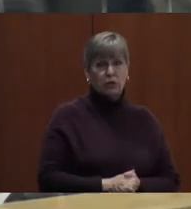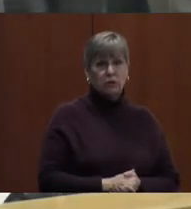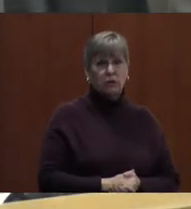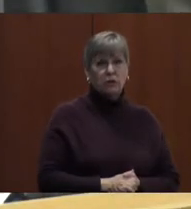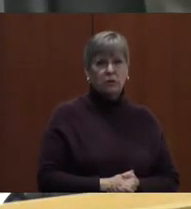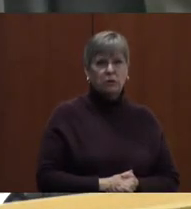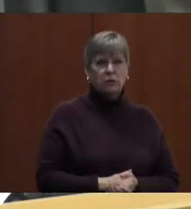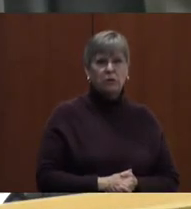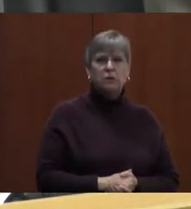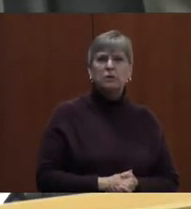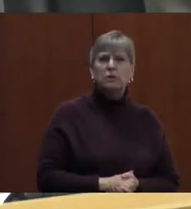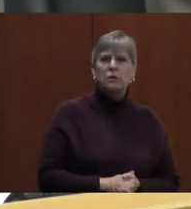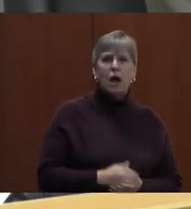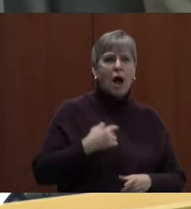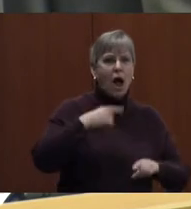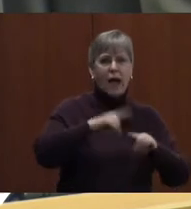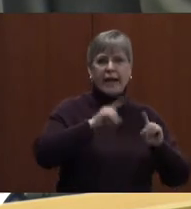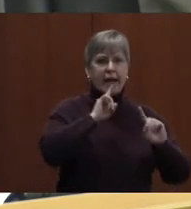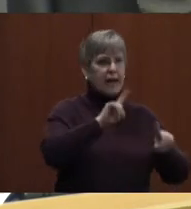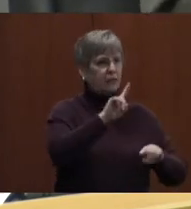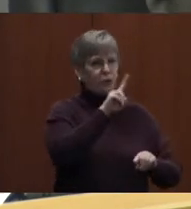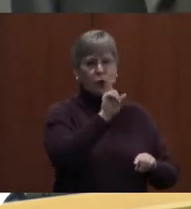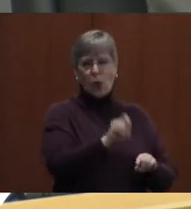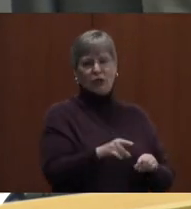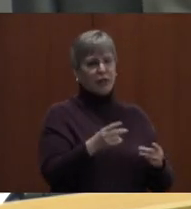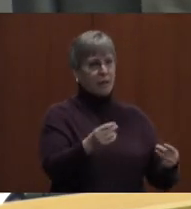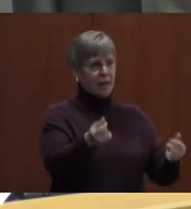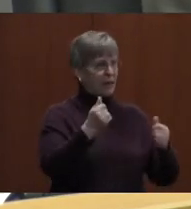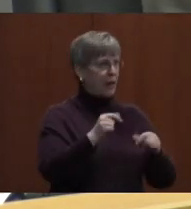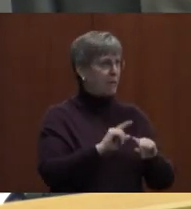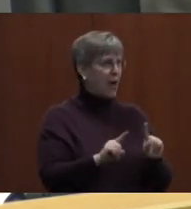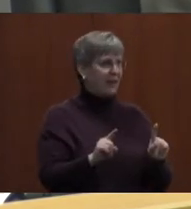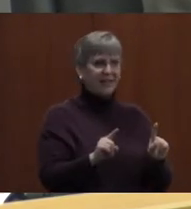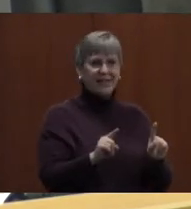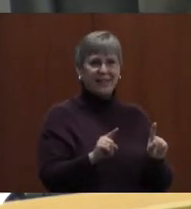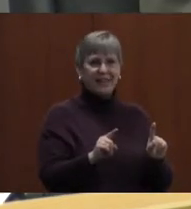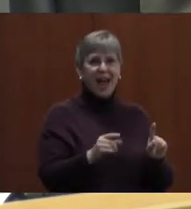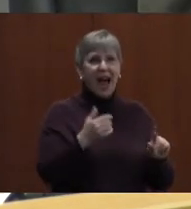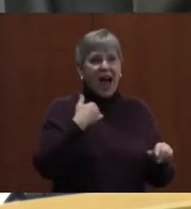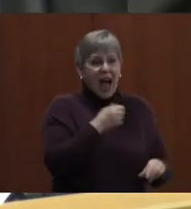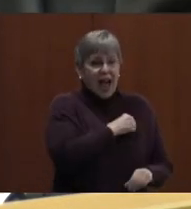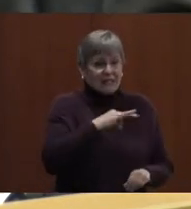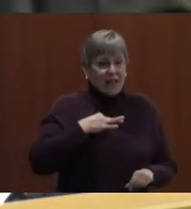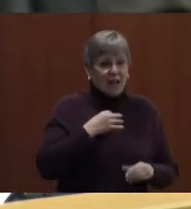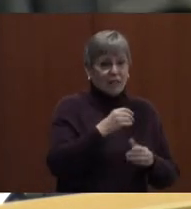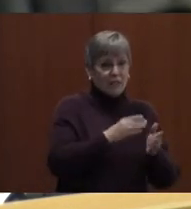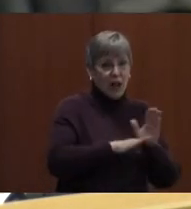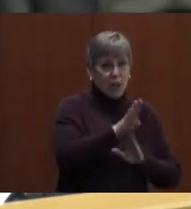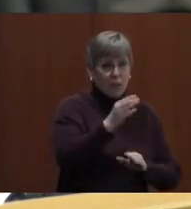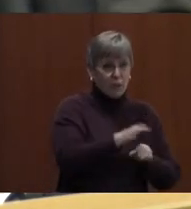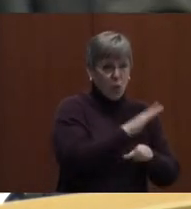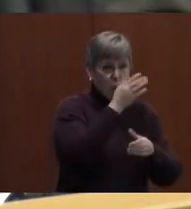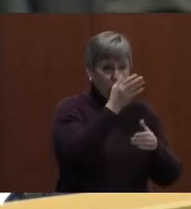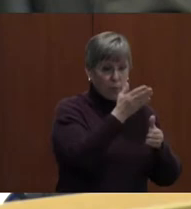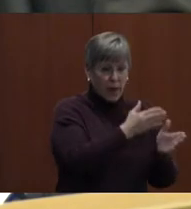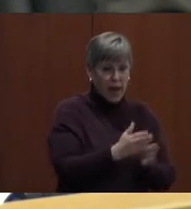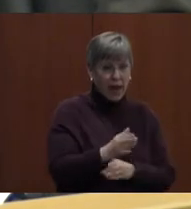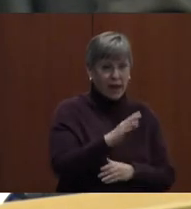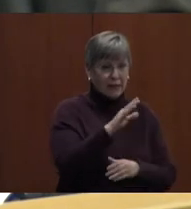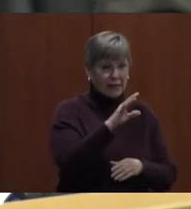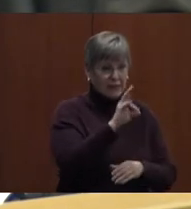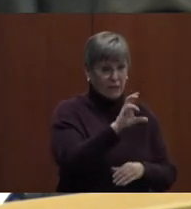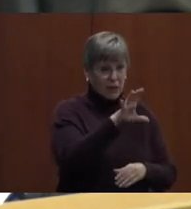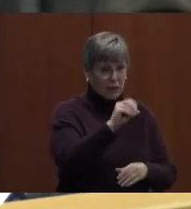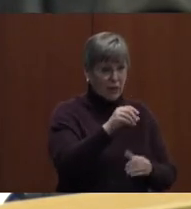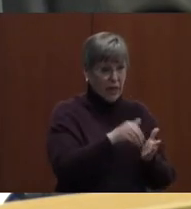I probably could not answer that question off the top of my head. I know we, I had staff develop a full plan, about $750,000